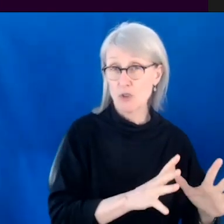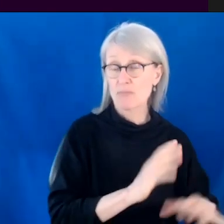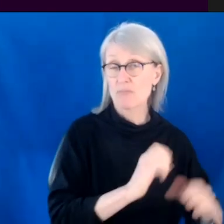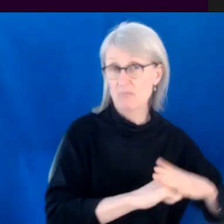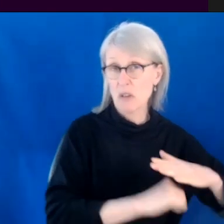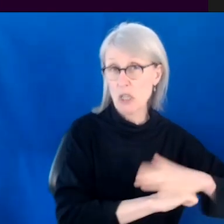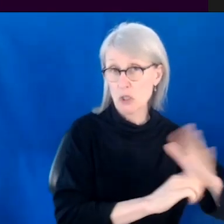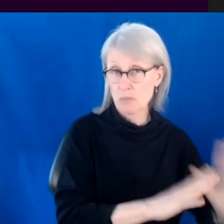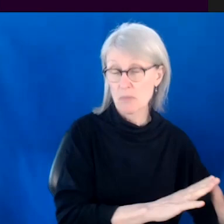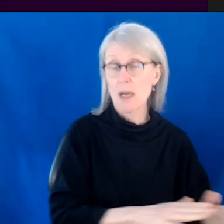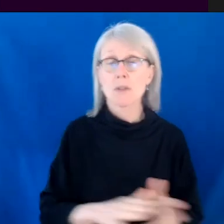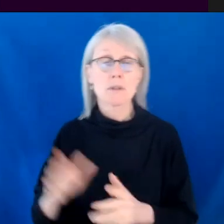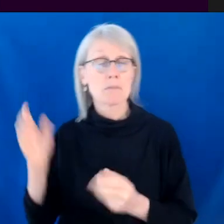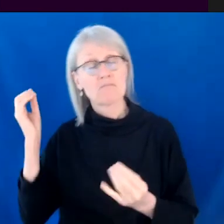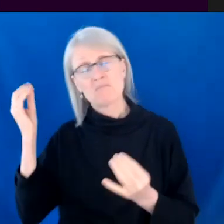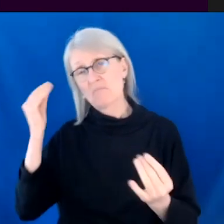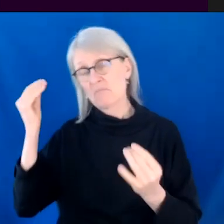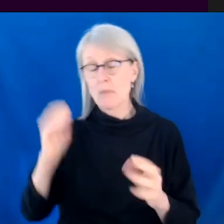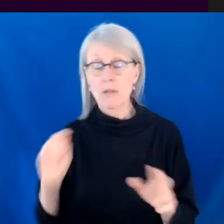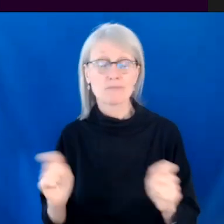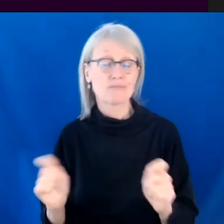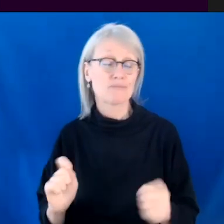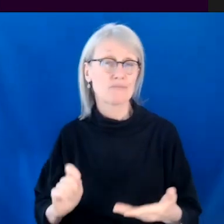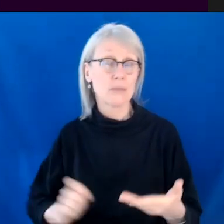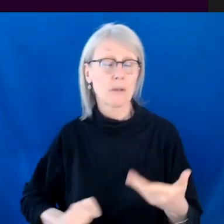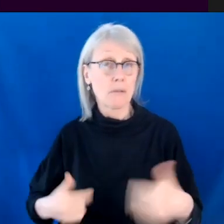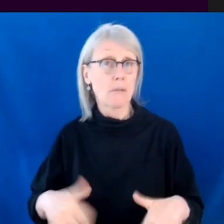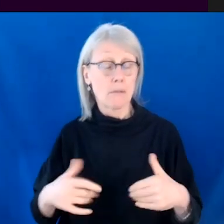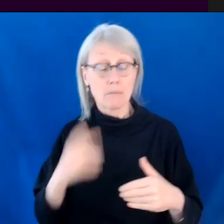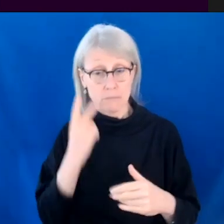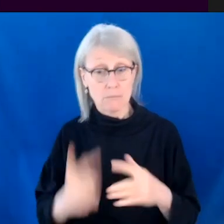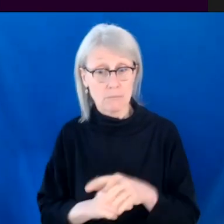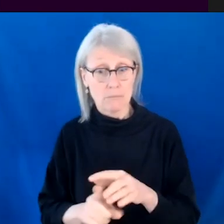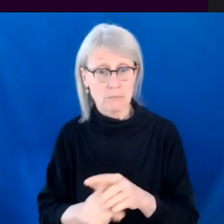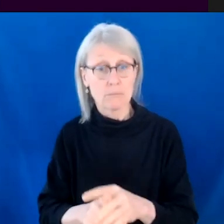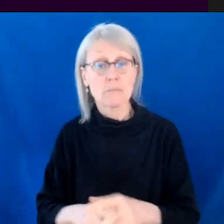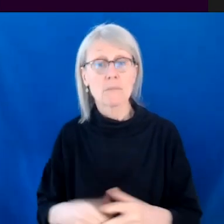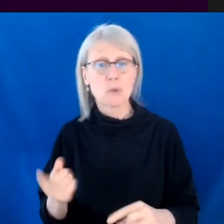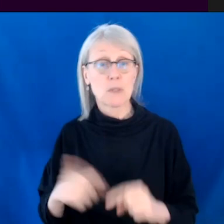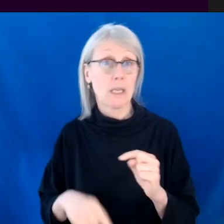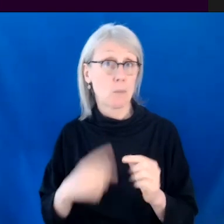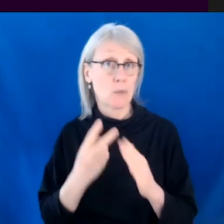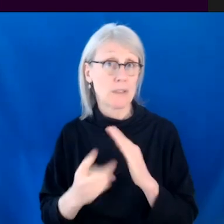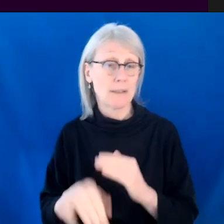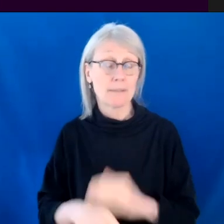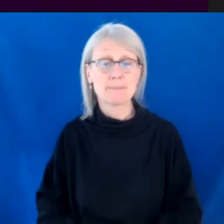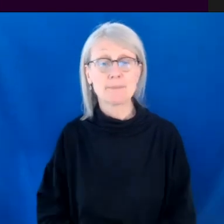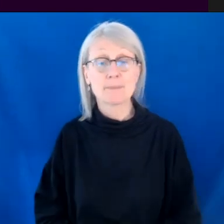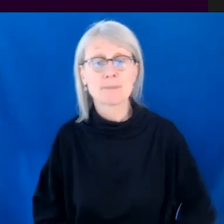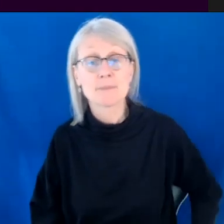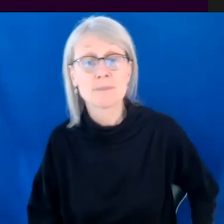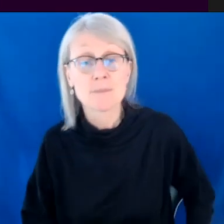sit and write and then kind of magical things happen. And those are the things that you can't plan. And that makes me happy.